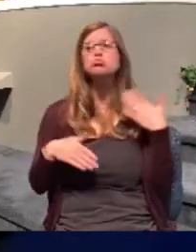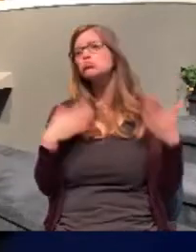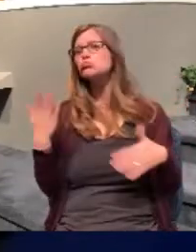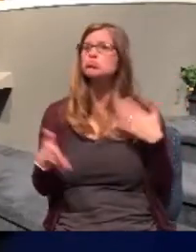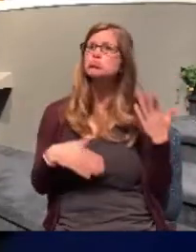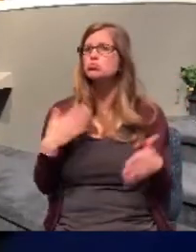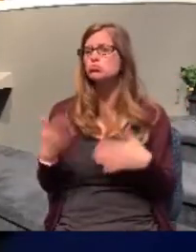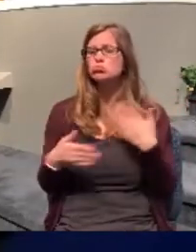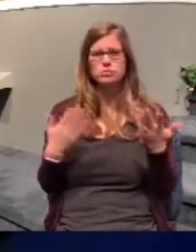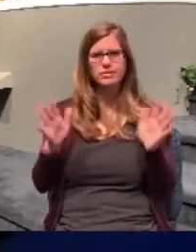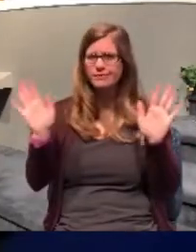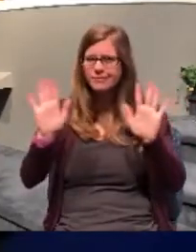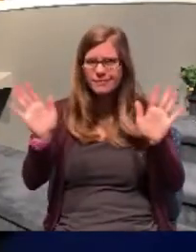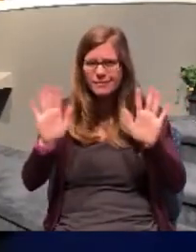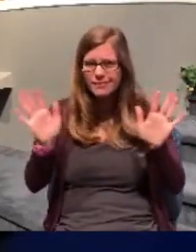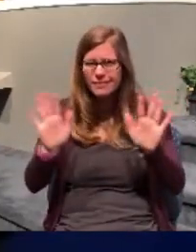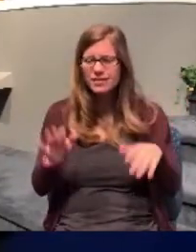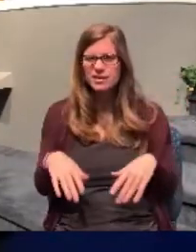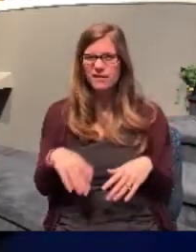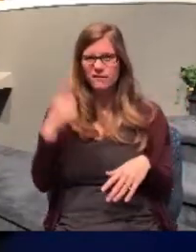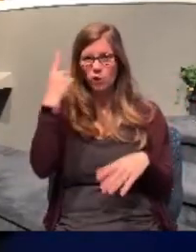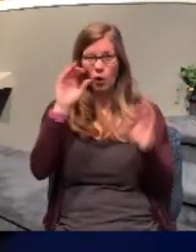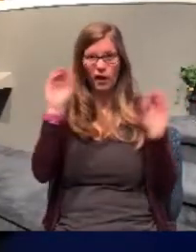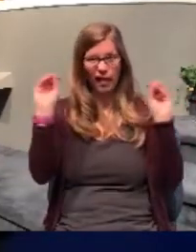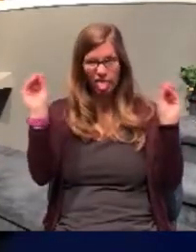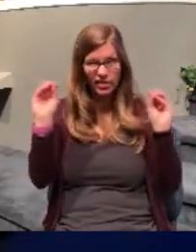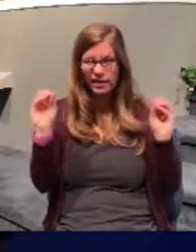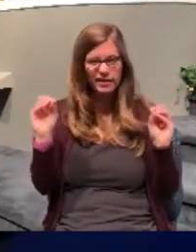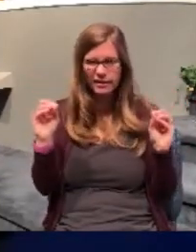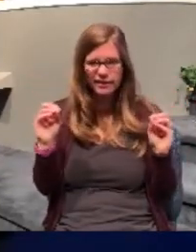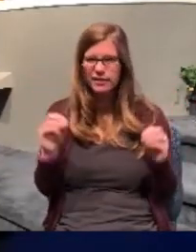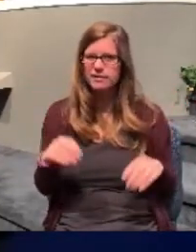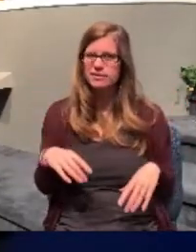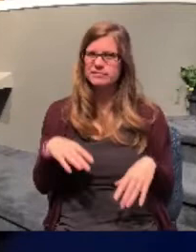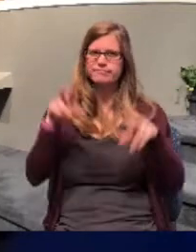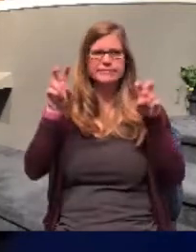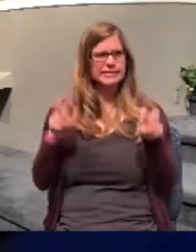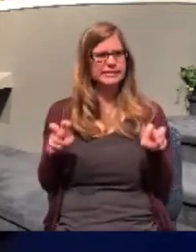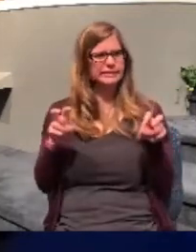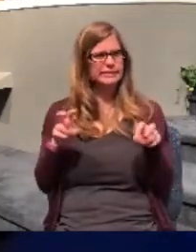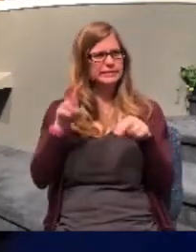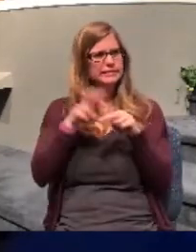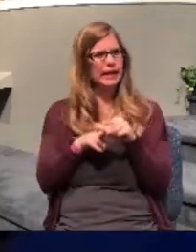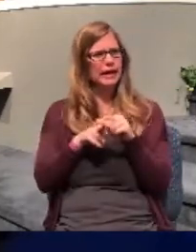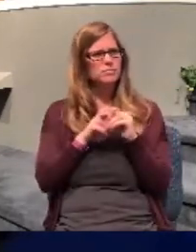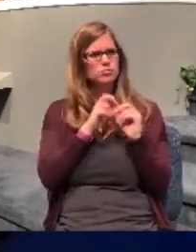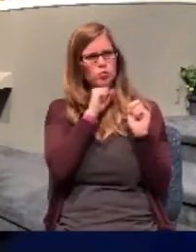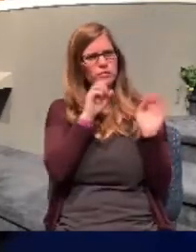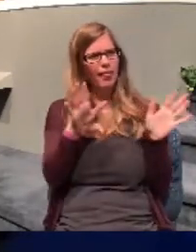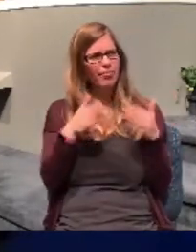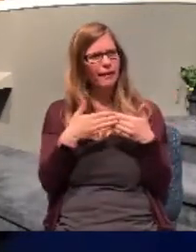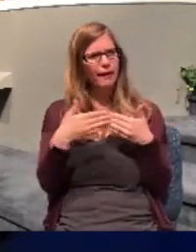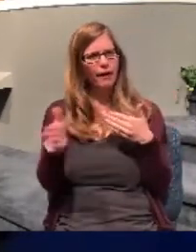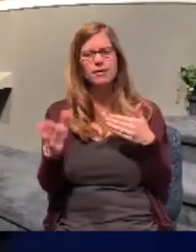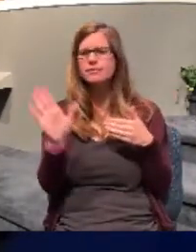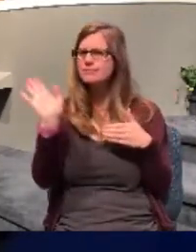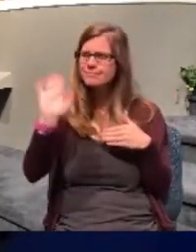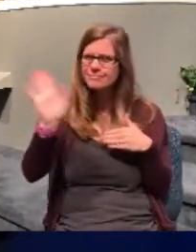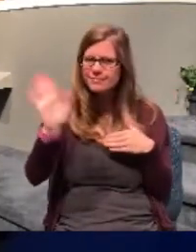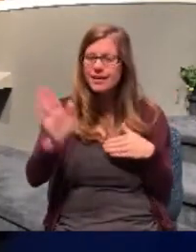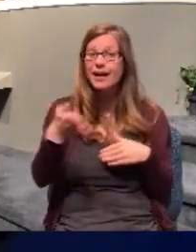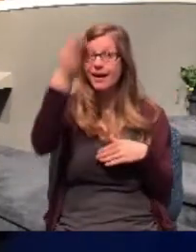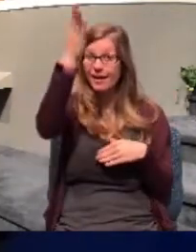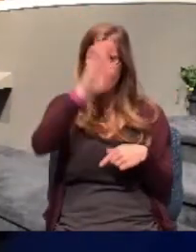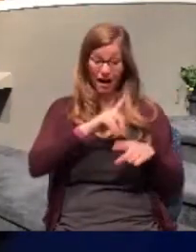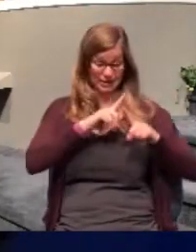at the rapture. No, no, he didn't save you just so you could sit and do nothing. No, no, God saved us so that we